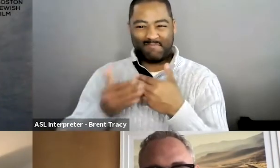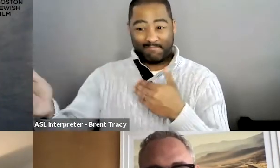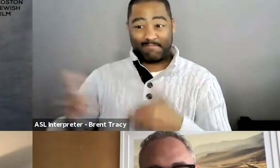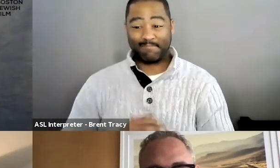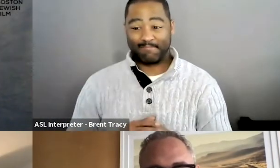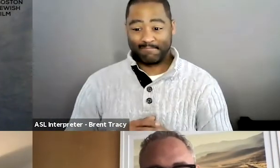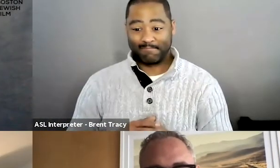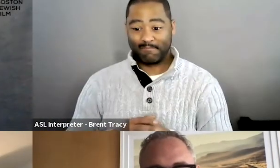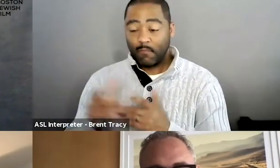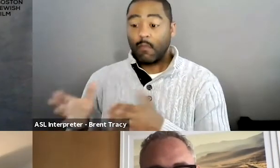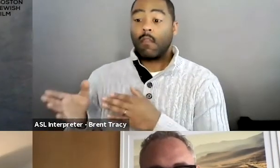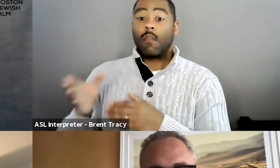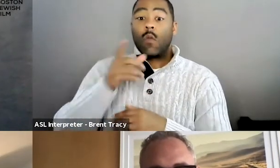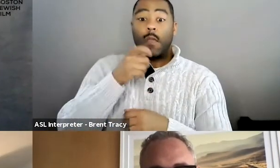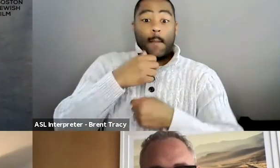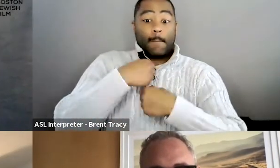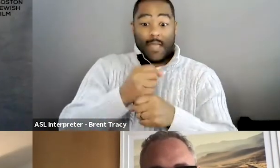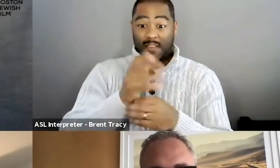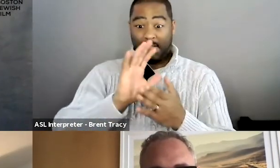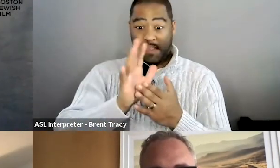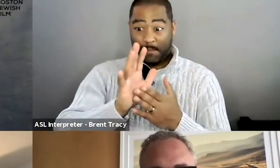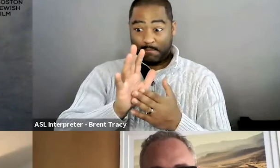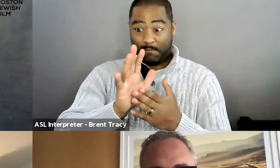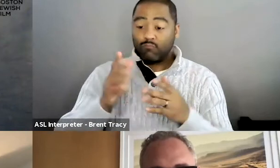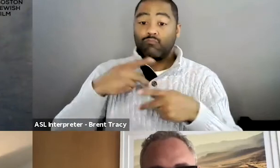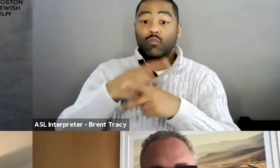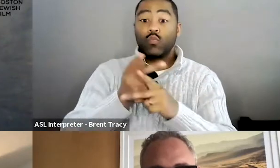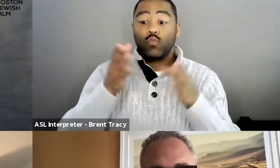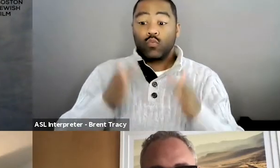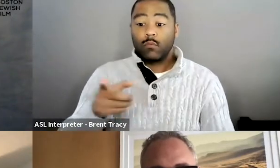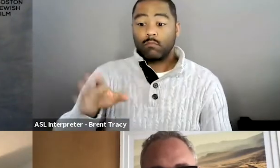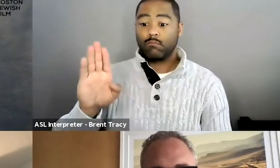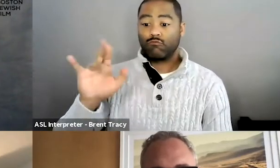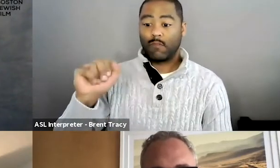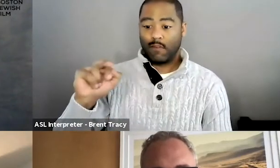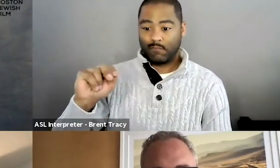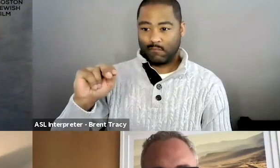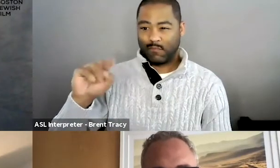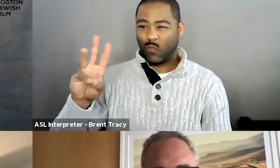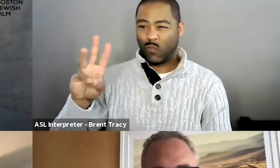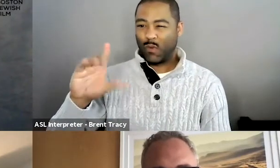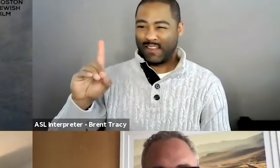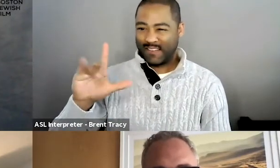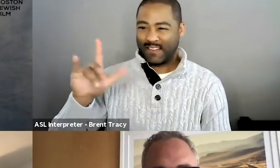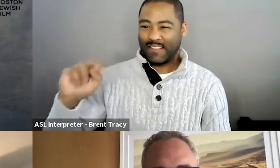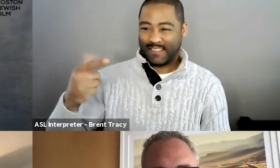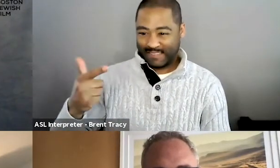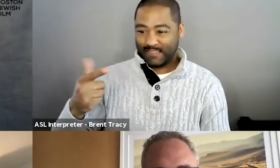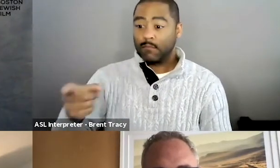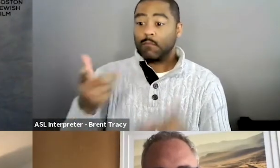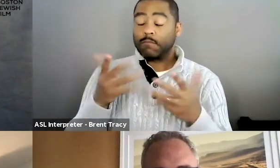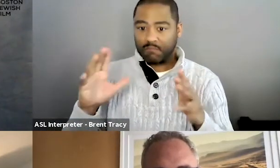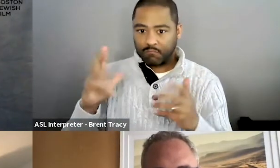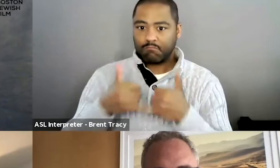Wildflower. Producer Brian Weedling is an award-winning filmmaker whose own journey